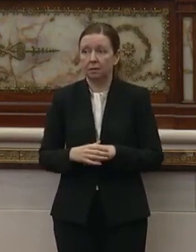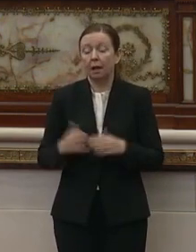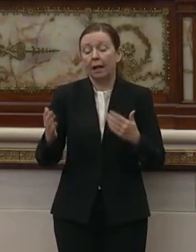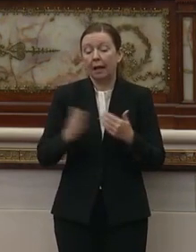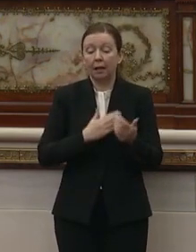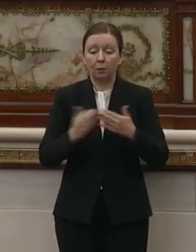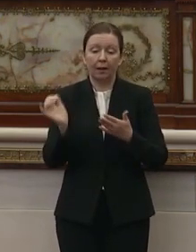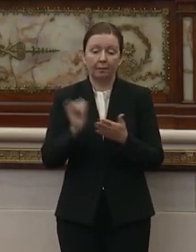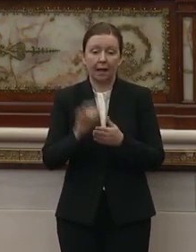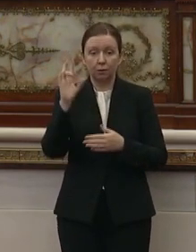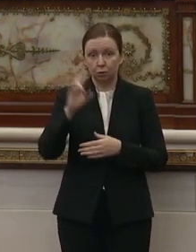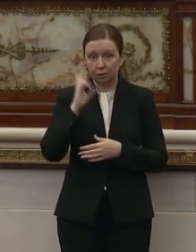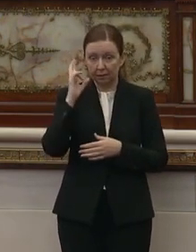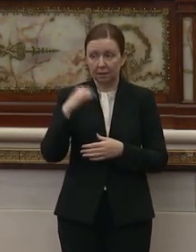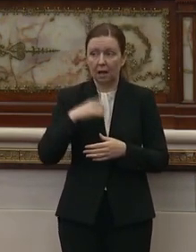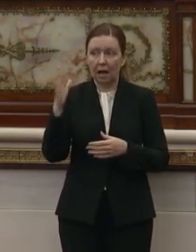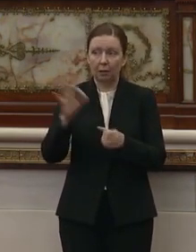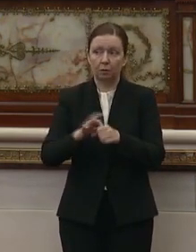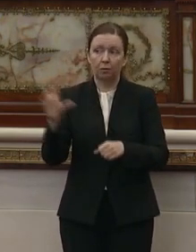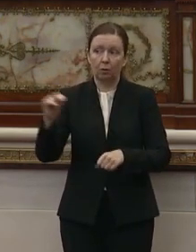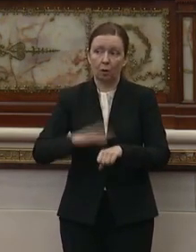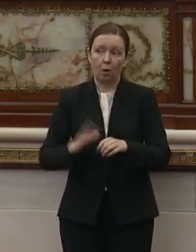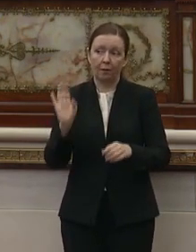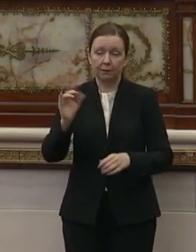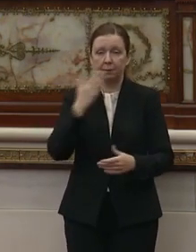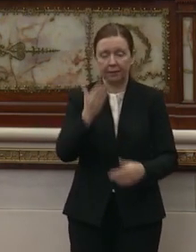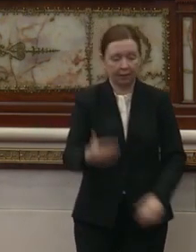Anyway, that is the reason I will vote no on this bill. Thank you. you.